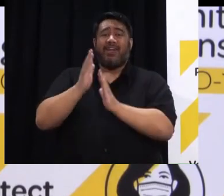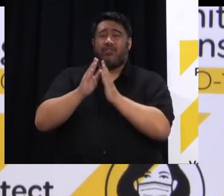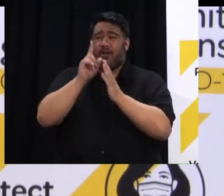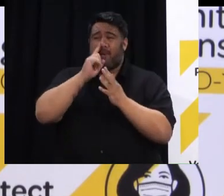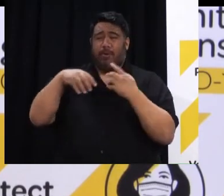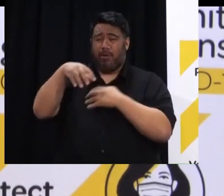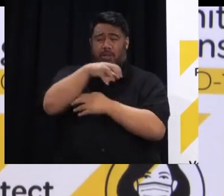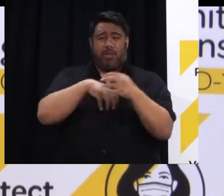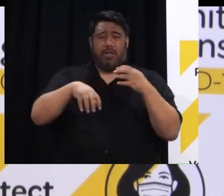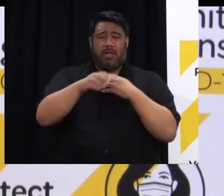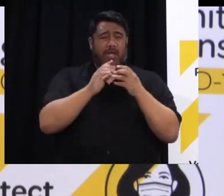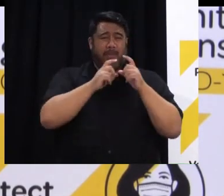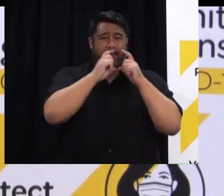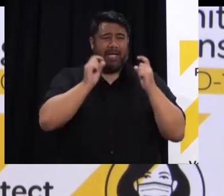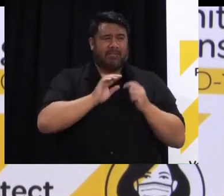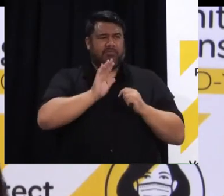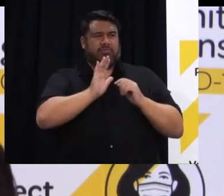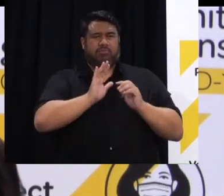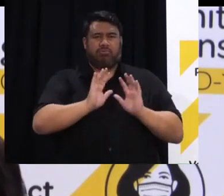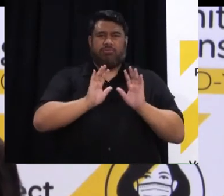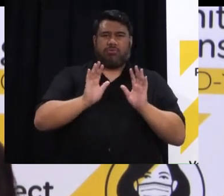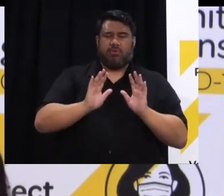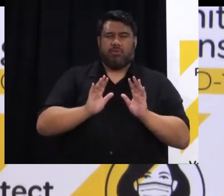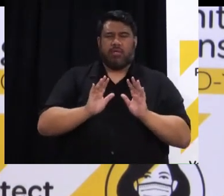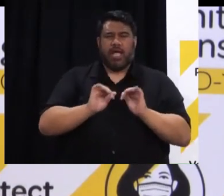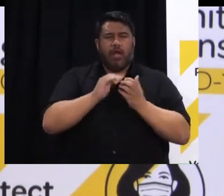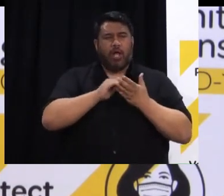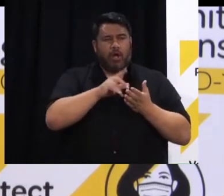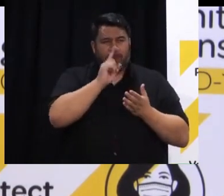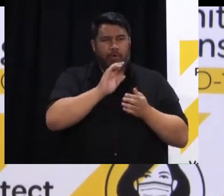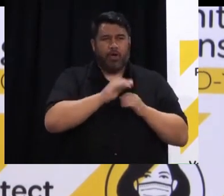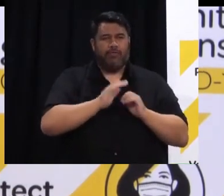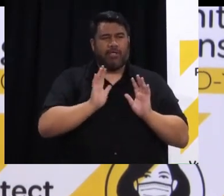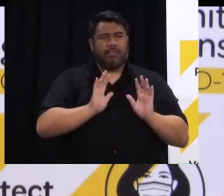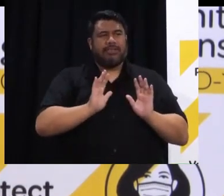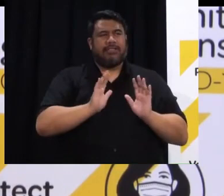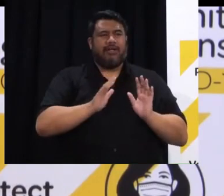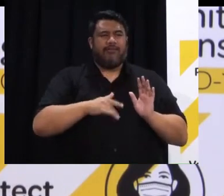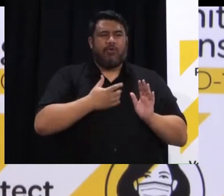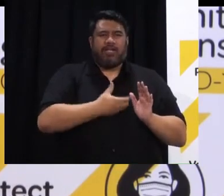curious about that as well on the commercial arrangements